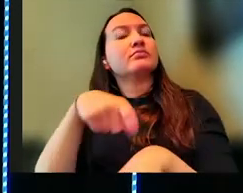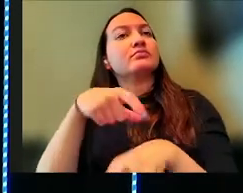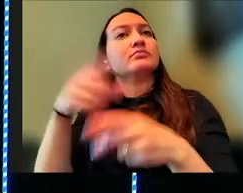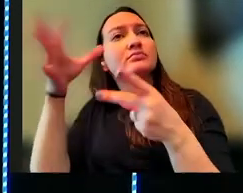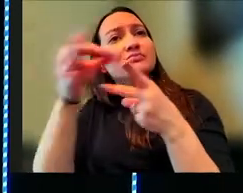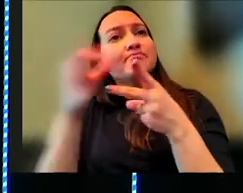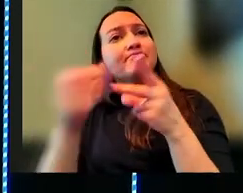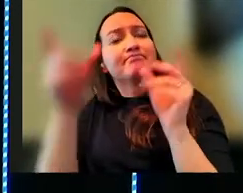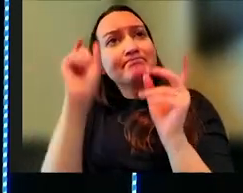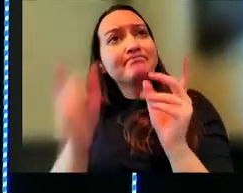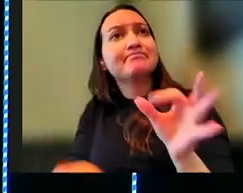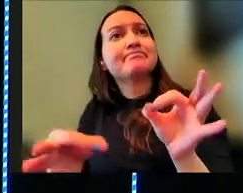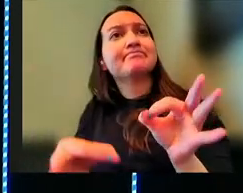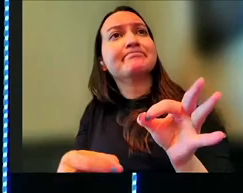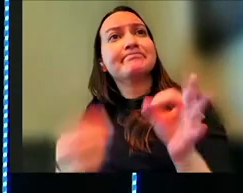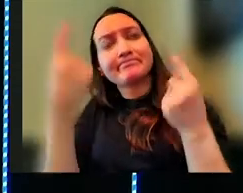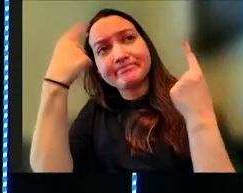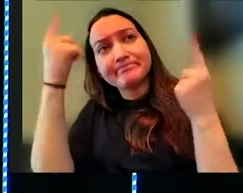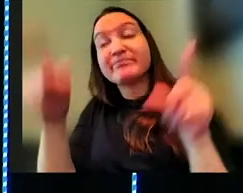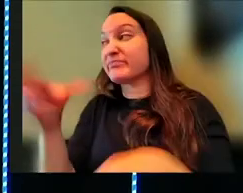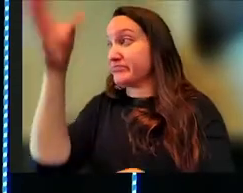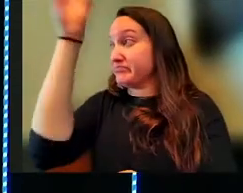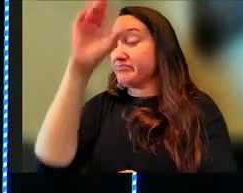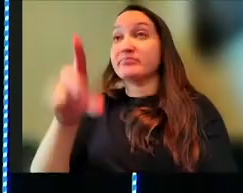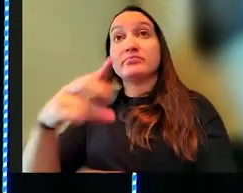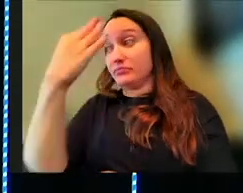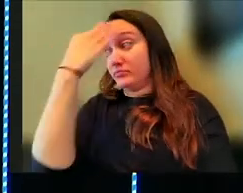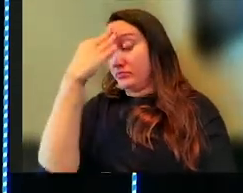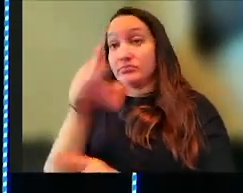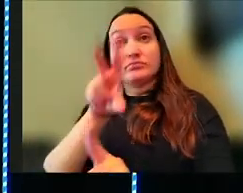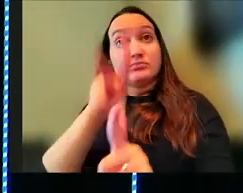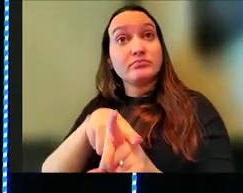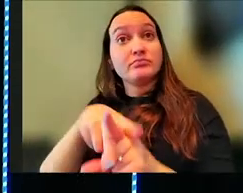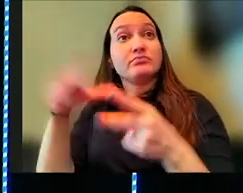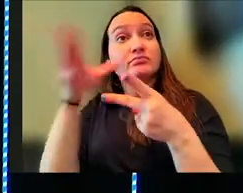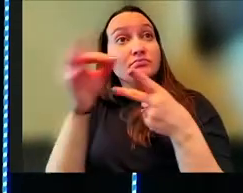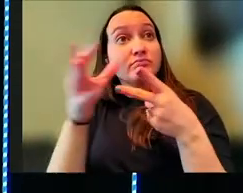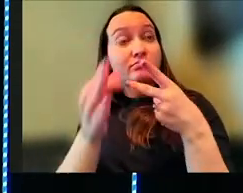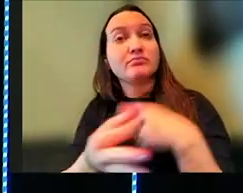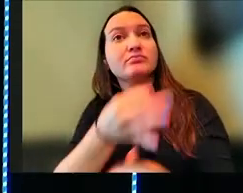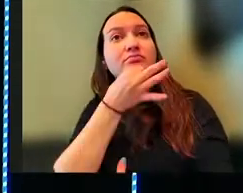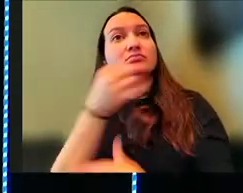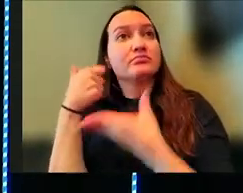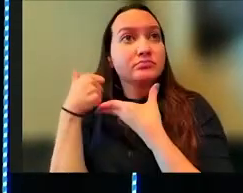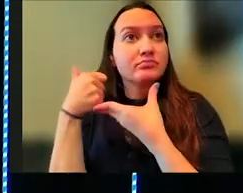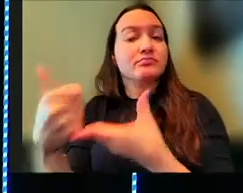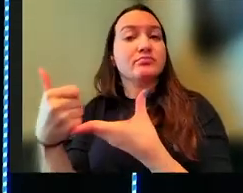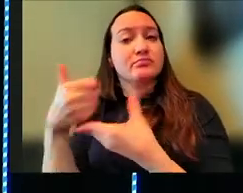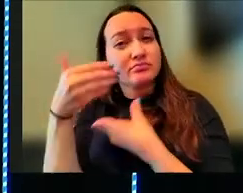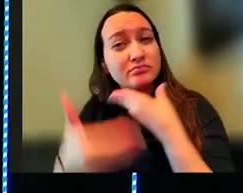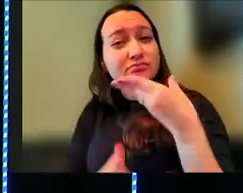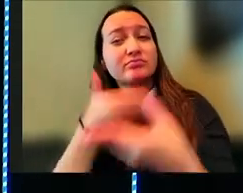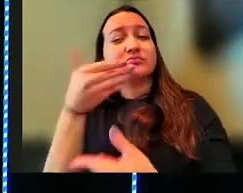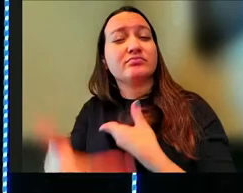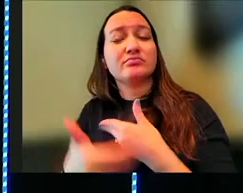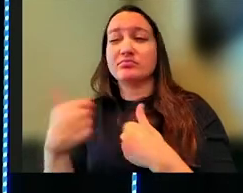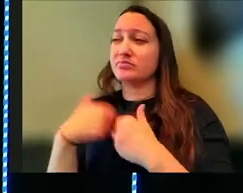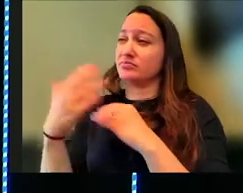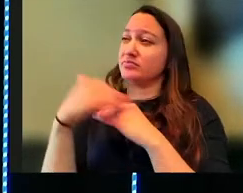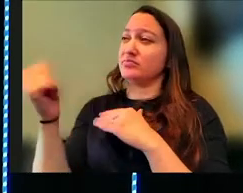We have to make decisions, and God is going, apply this knowledge to this choice you're about to make because it will help you to go the direction I've called you to.